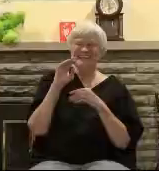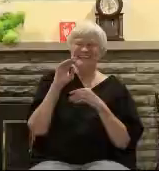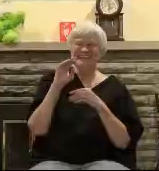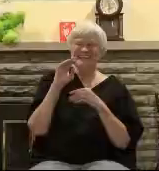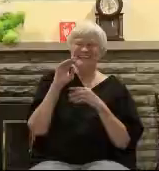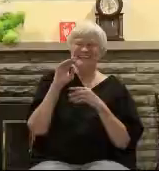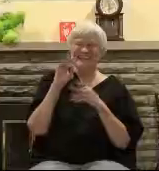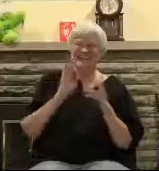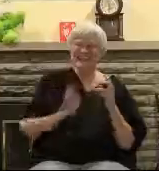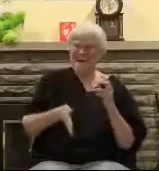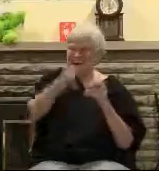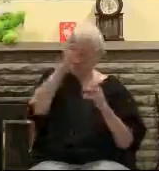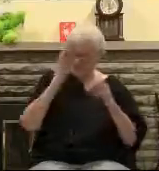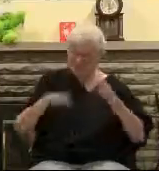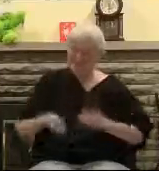godliness